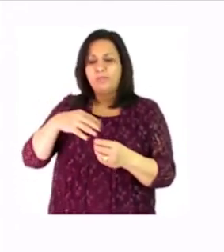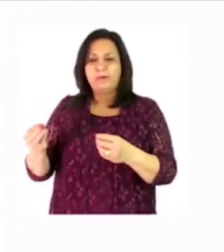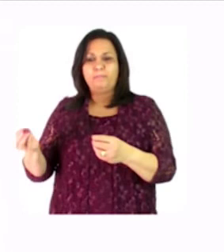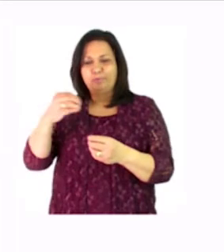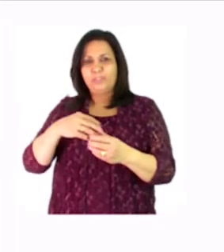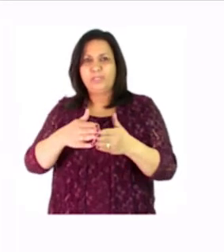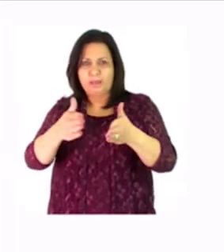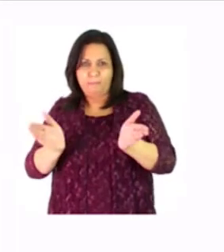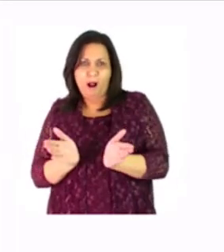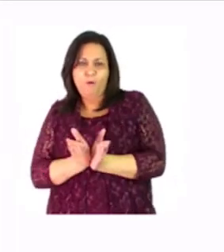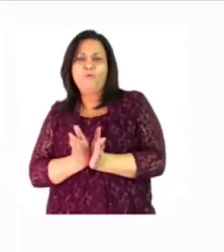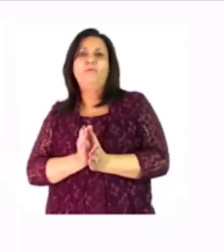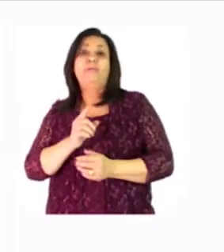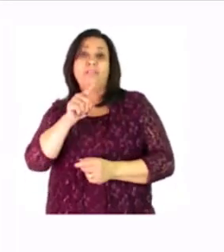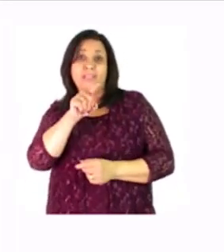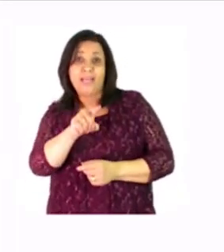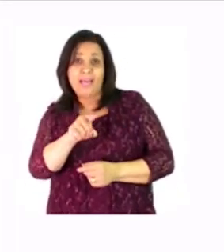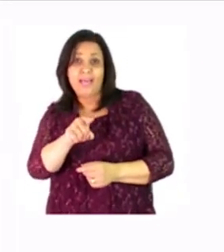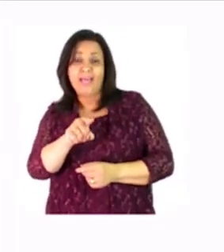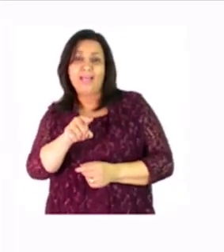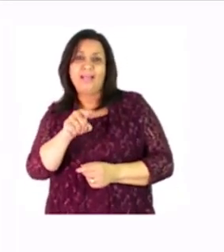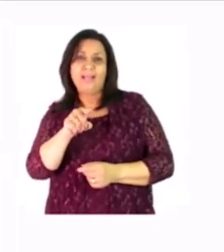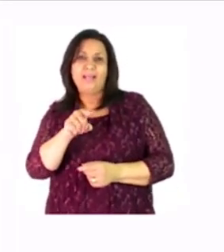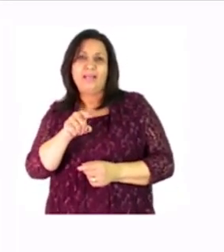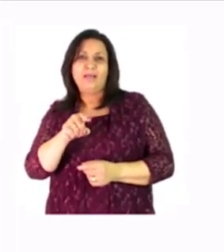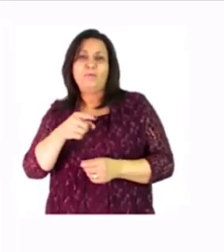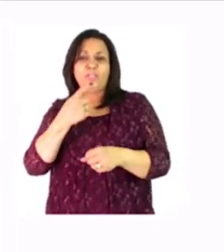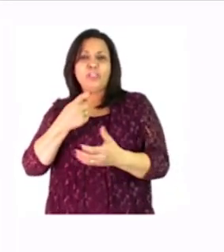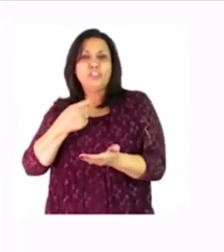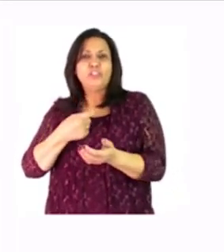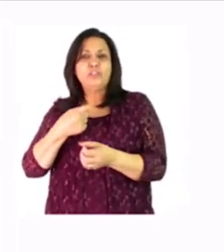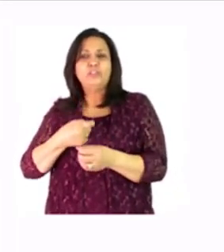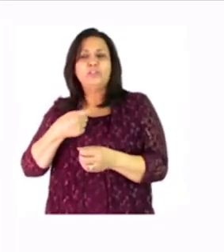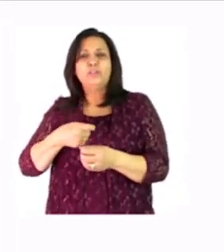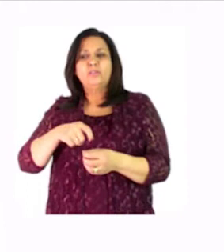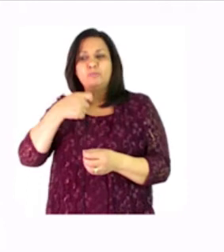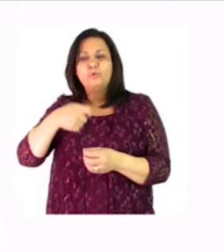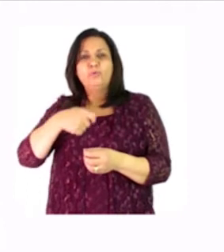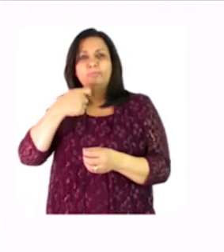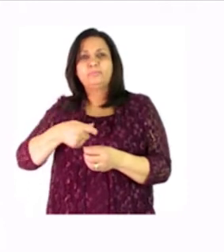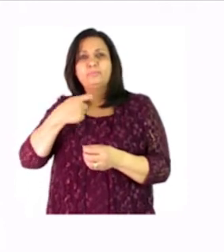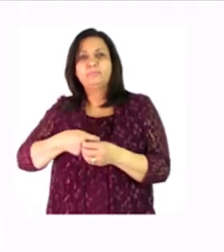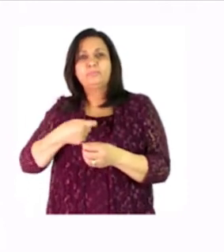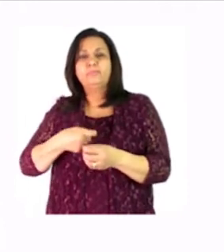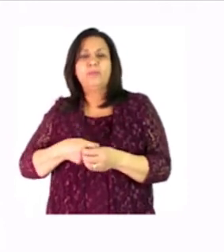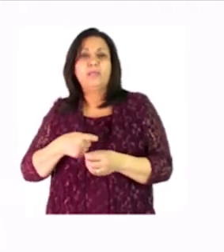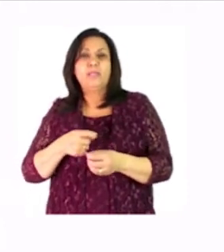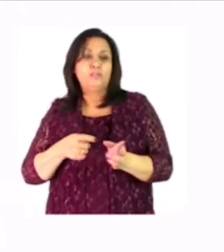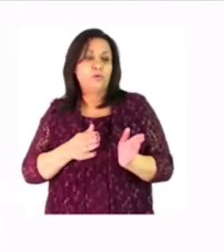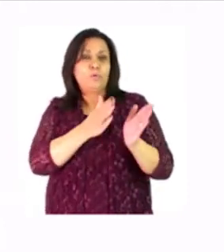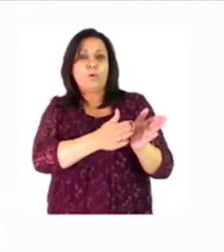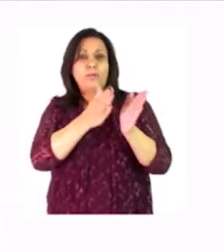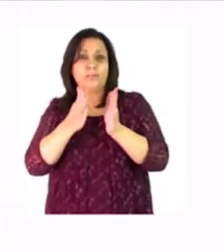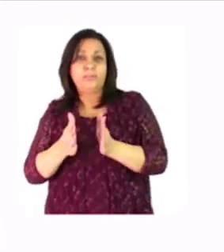where is the bowl with a spoon the bowl is right there it is the second picture